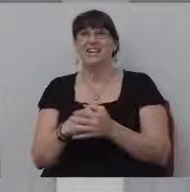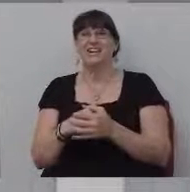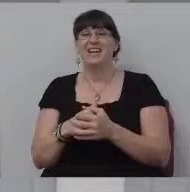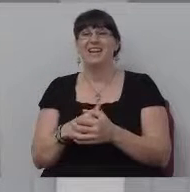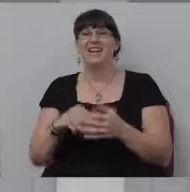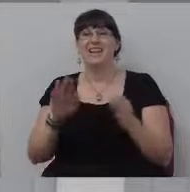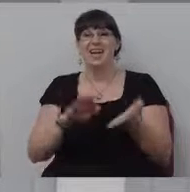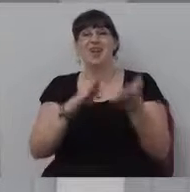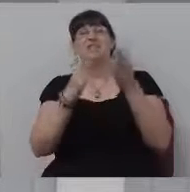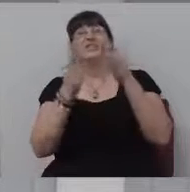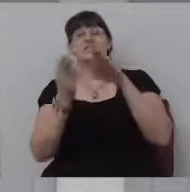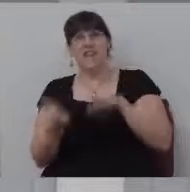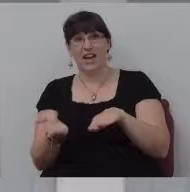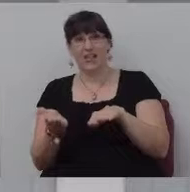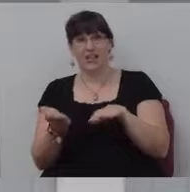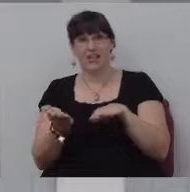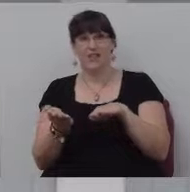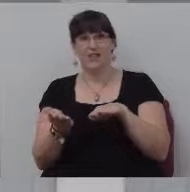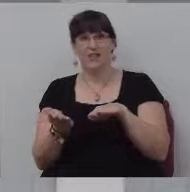Death.